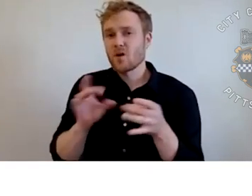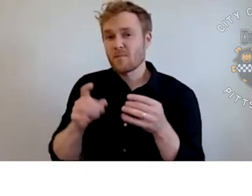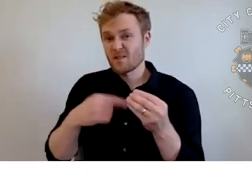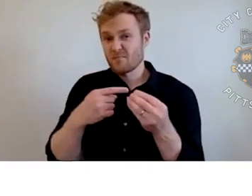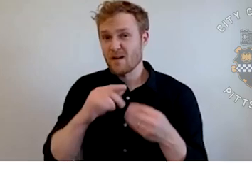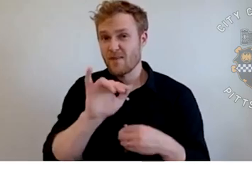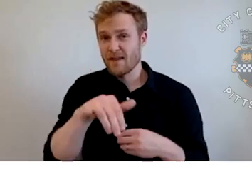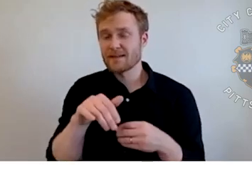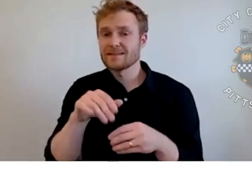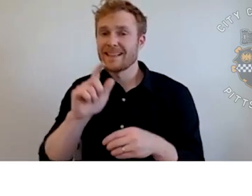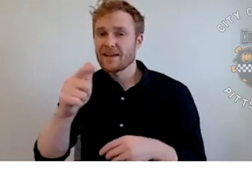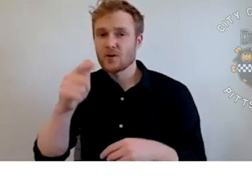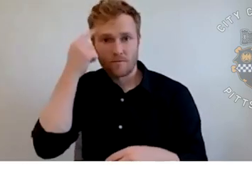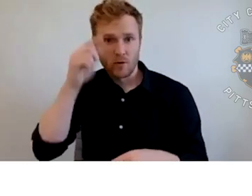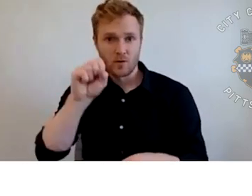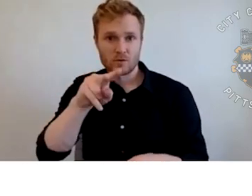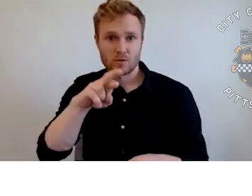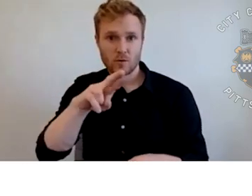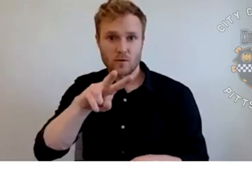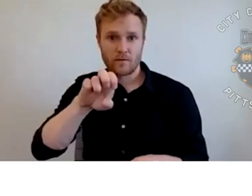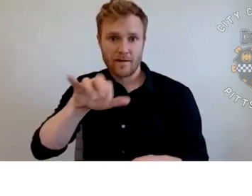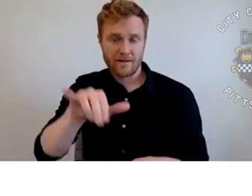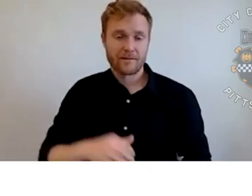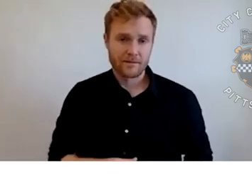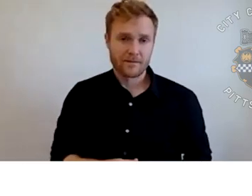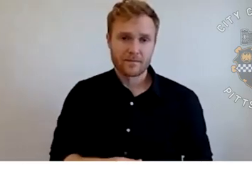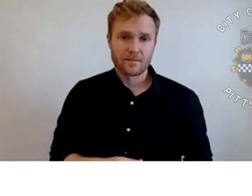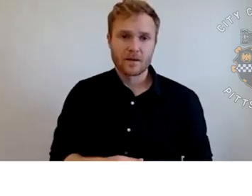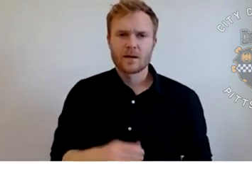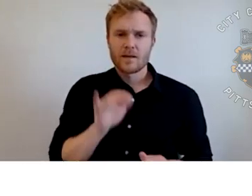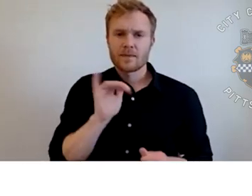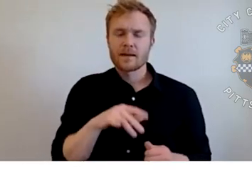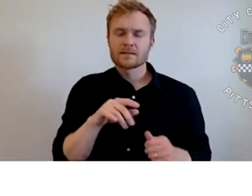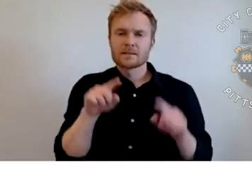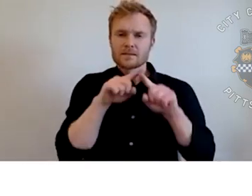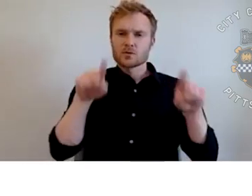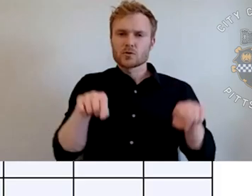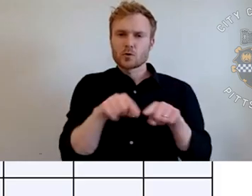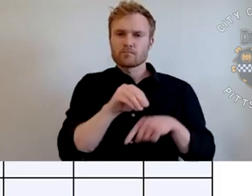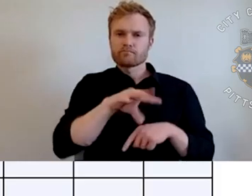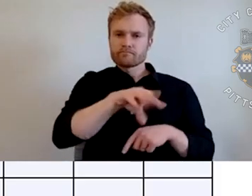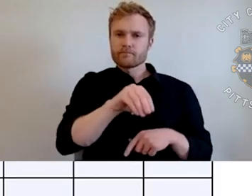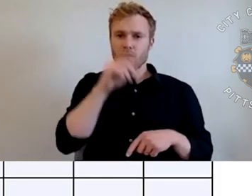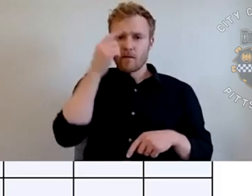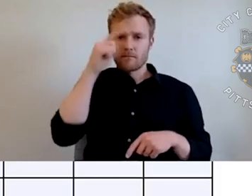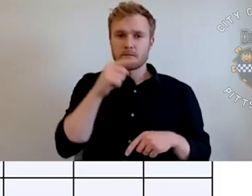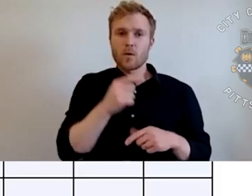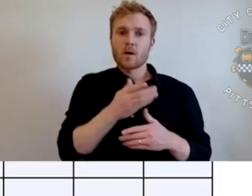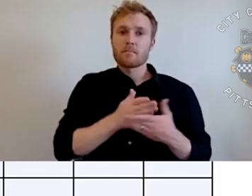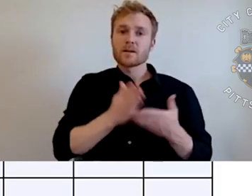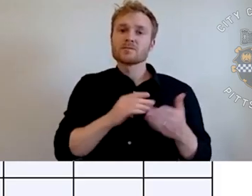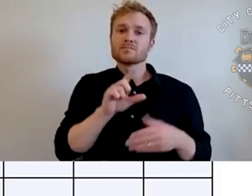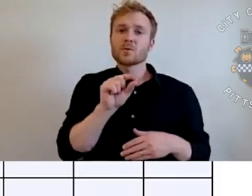This is a screen capture from the Capital Budget Proposal Form for 2021. As you can see, we ask for detailed financial